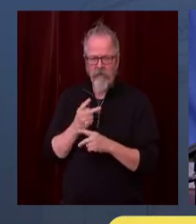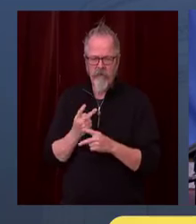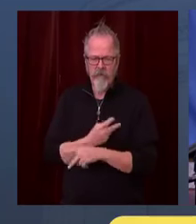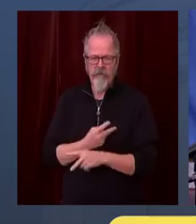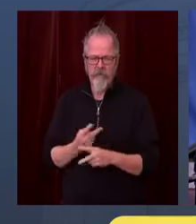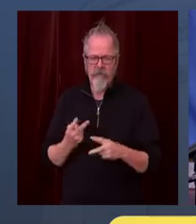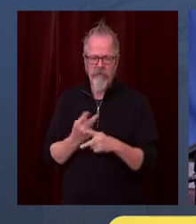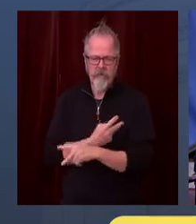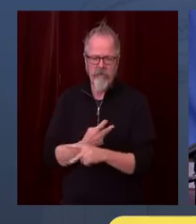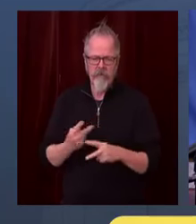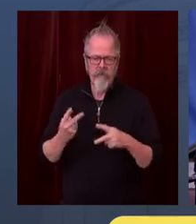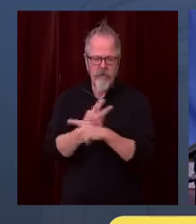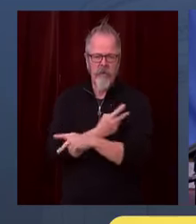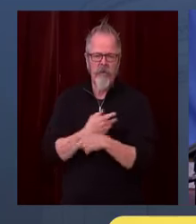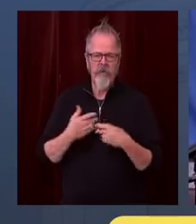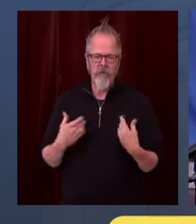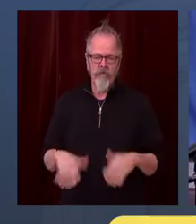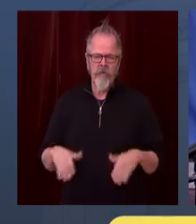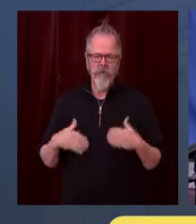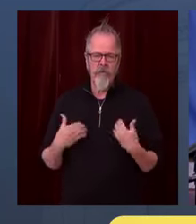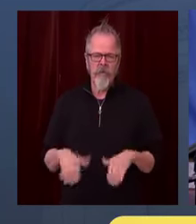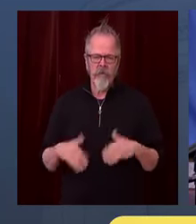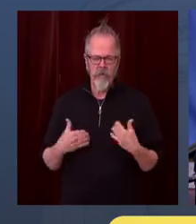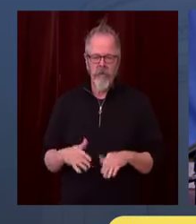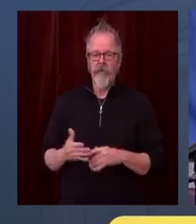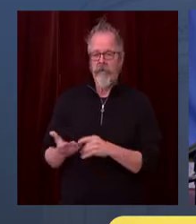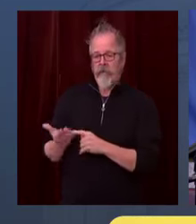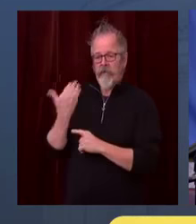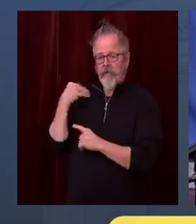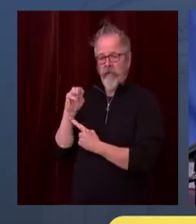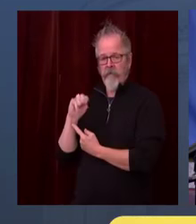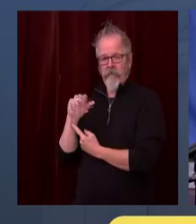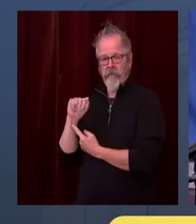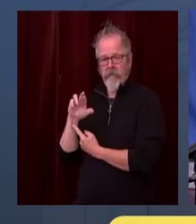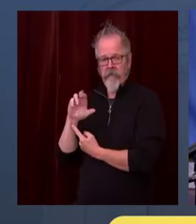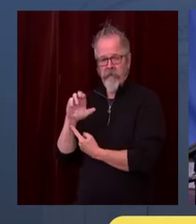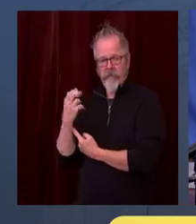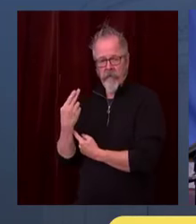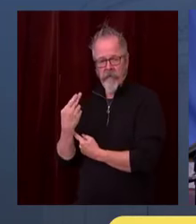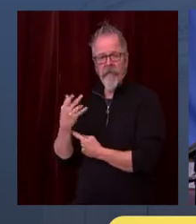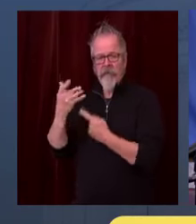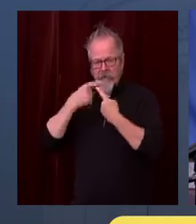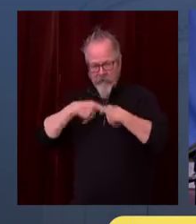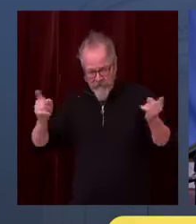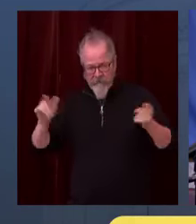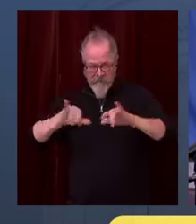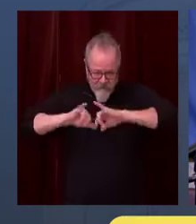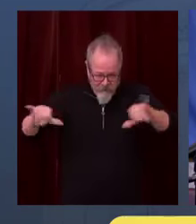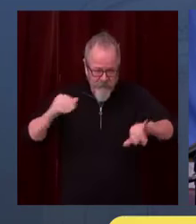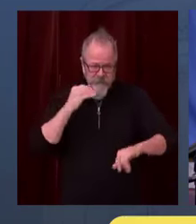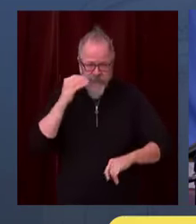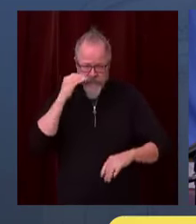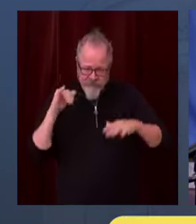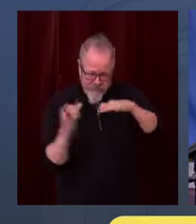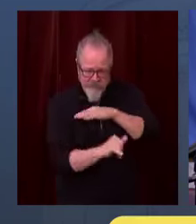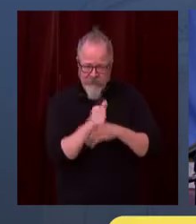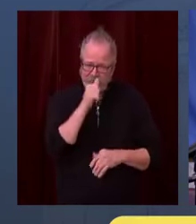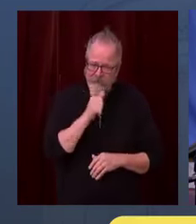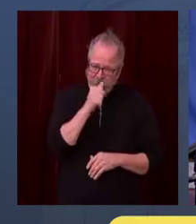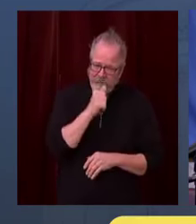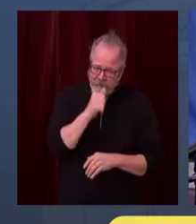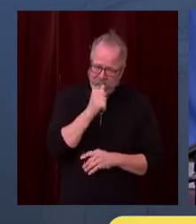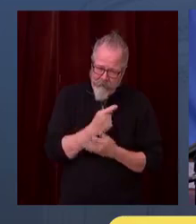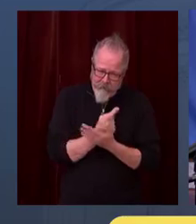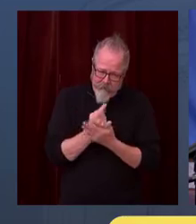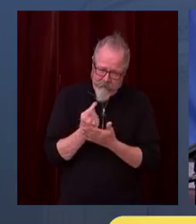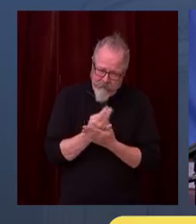acted early. We did not wait. And the one thing about this virus that every epidemiologist and virologist have told us is early